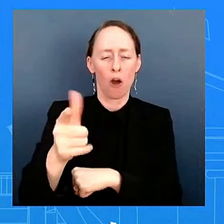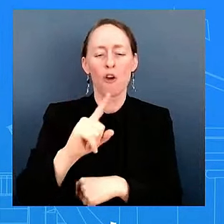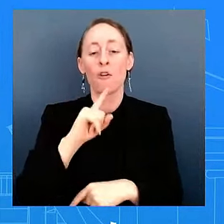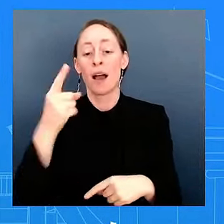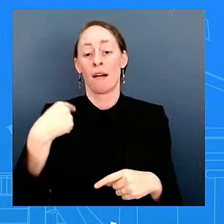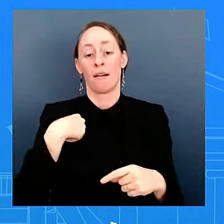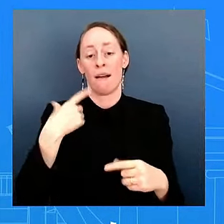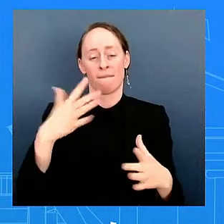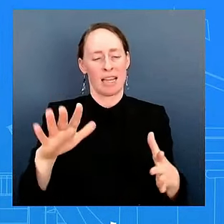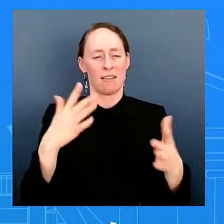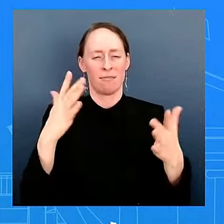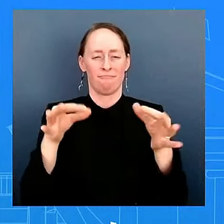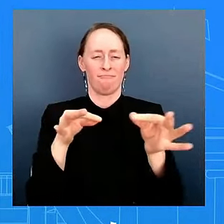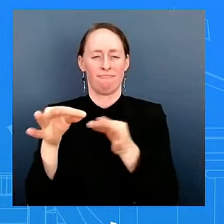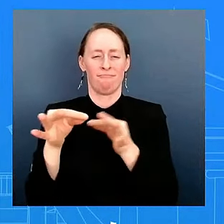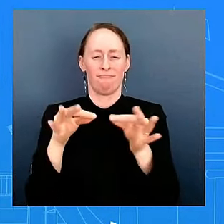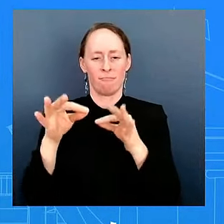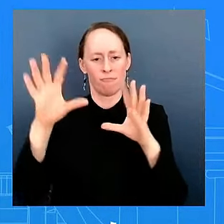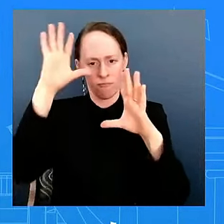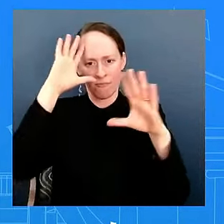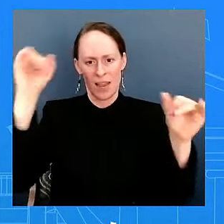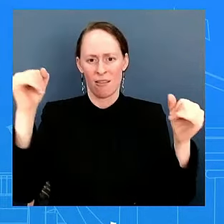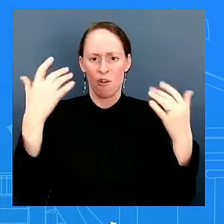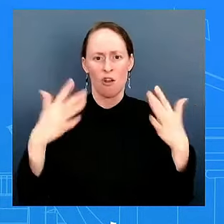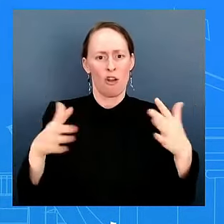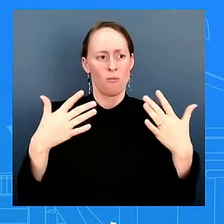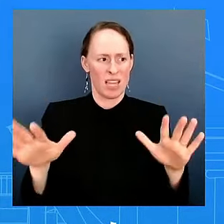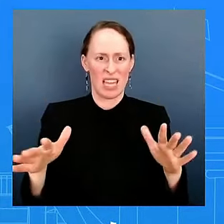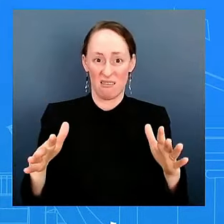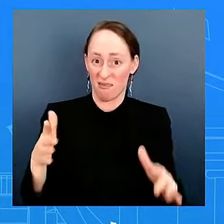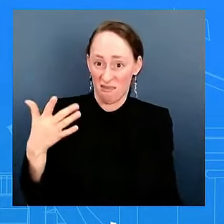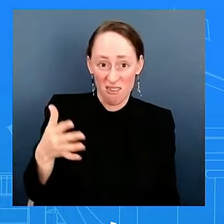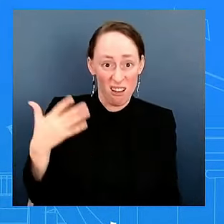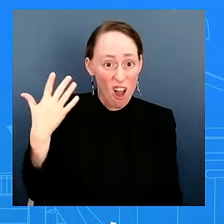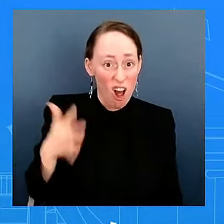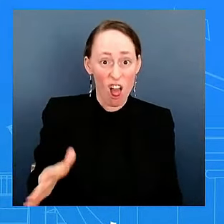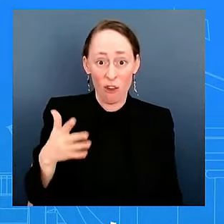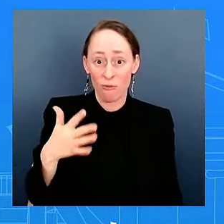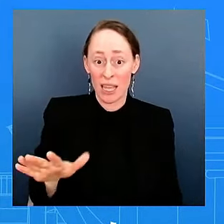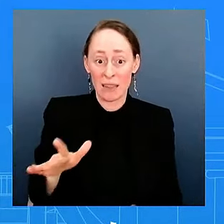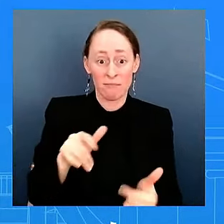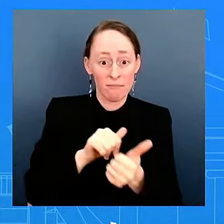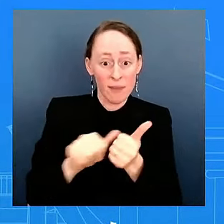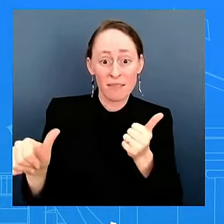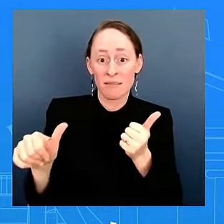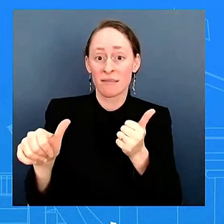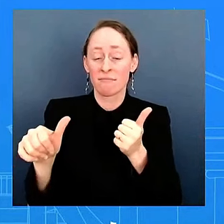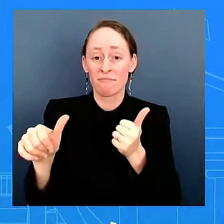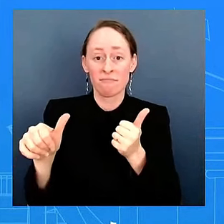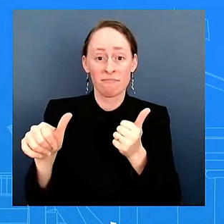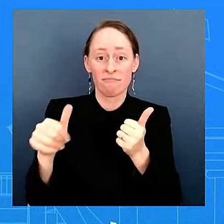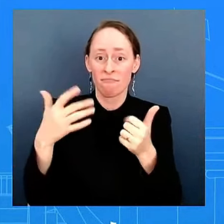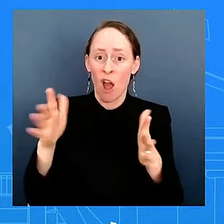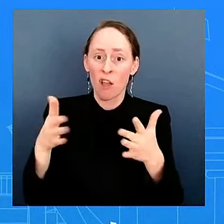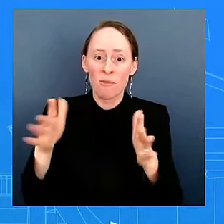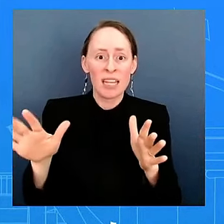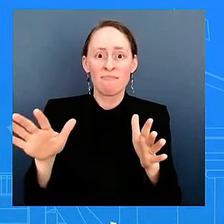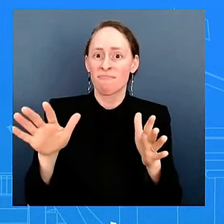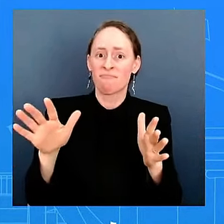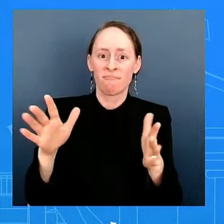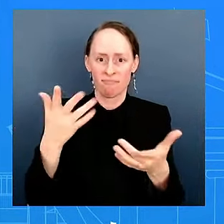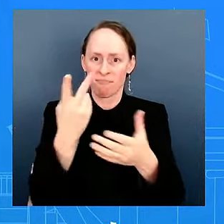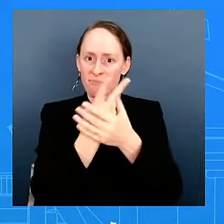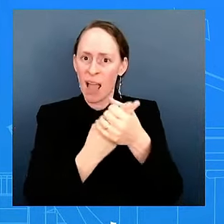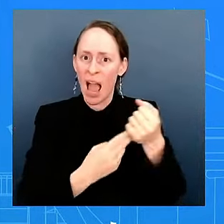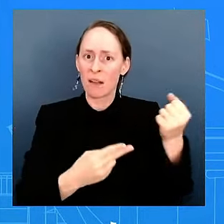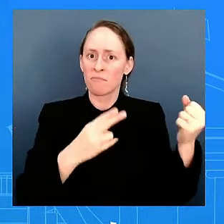pass some in a bipartisan way and some with only Democrats only, right? If you think about the Inflation Reduction Act, if